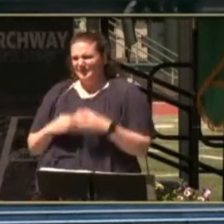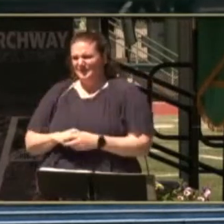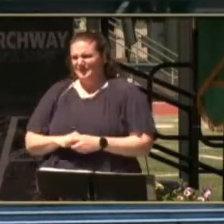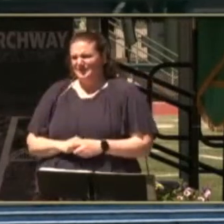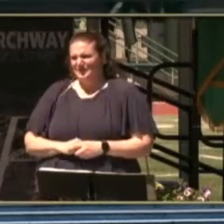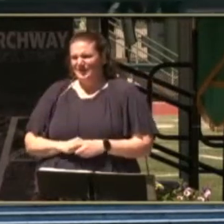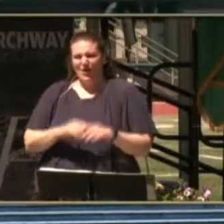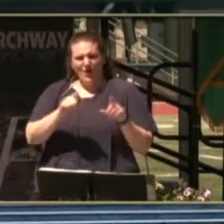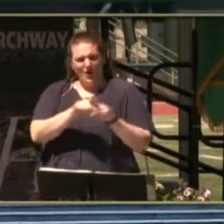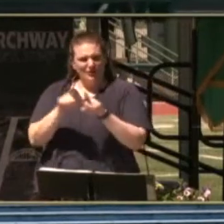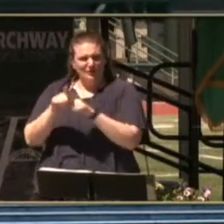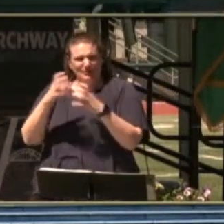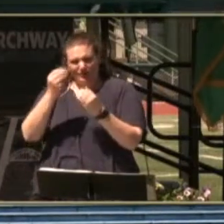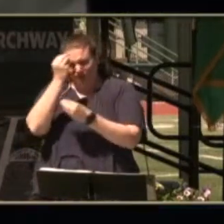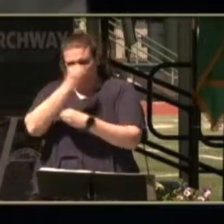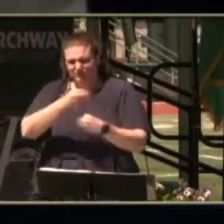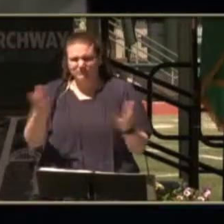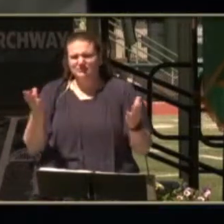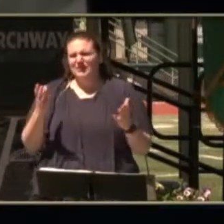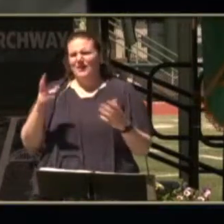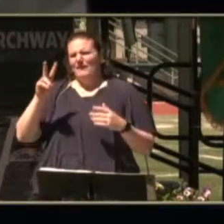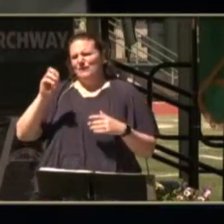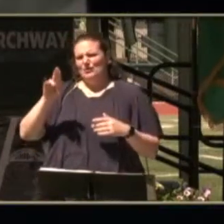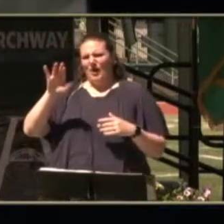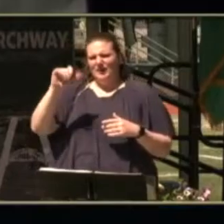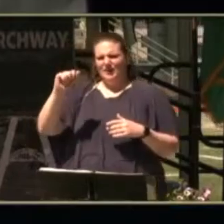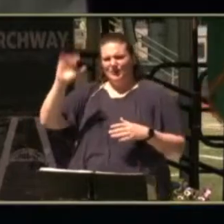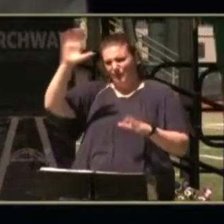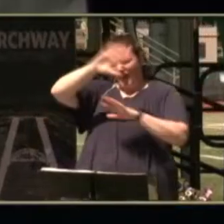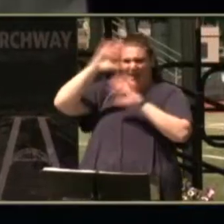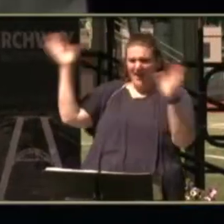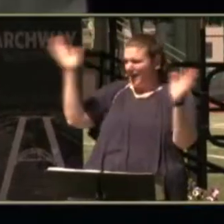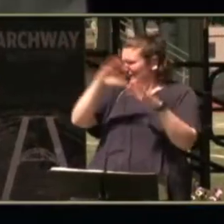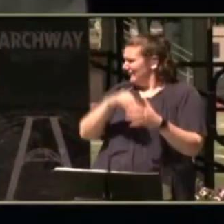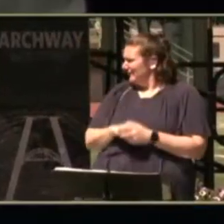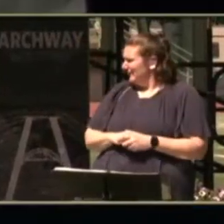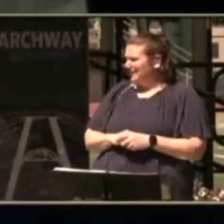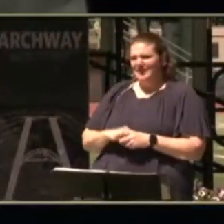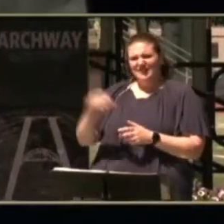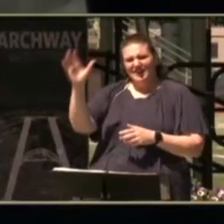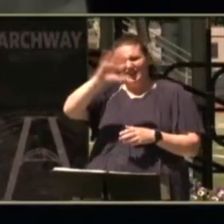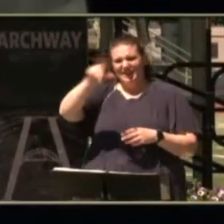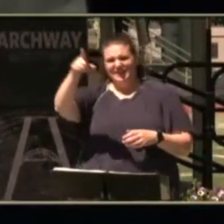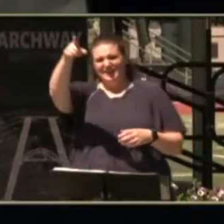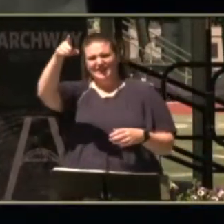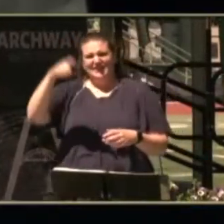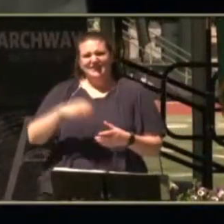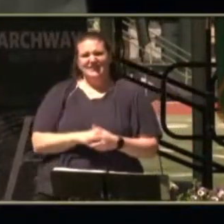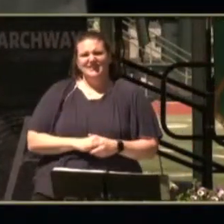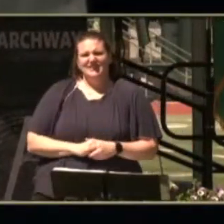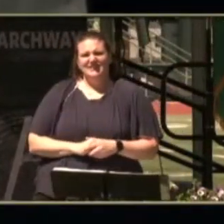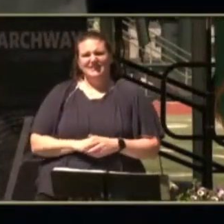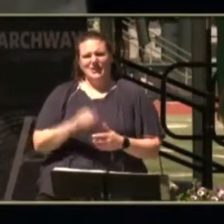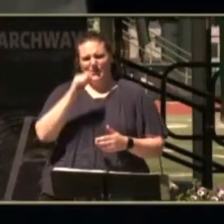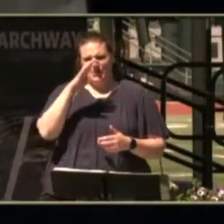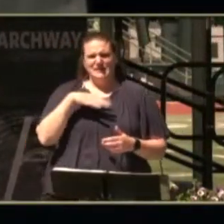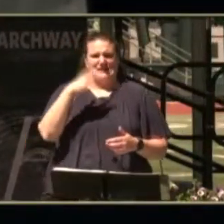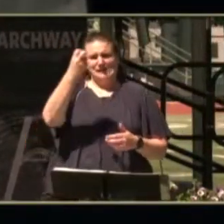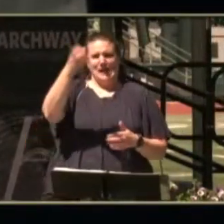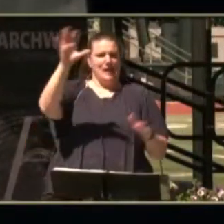i also want to give a round of applause to veronica wave your hand veronica she's uh